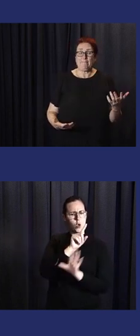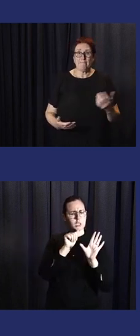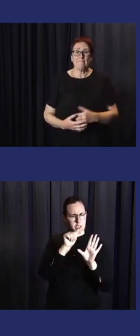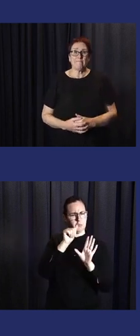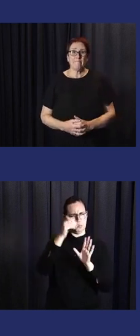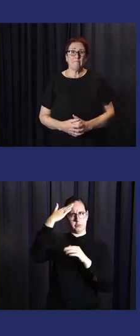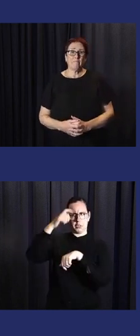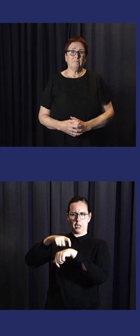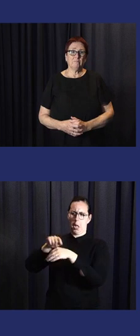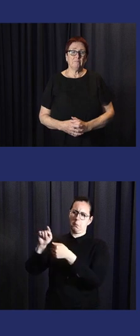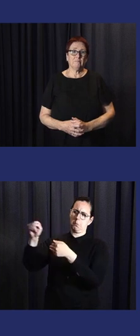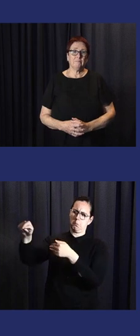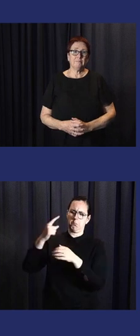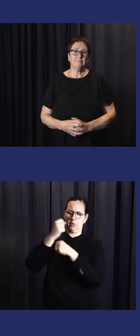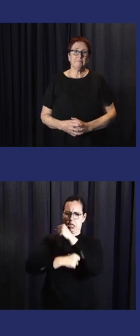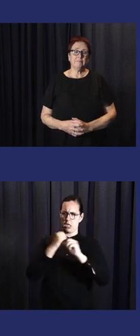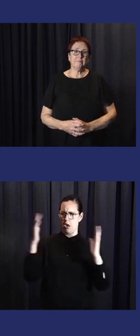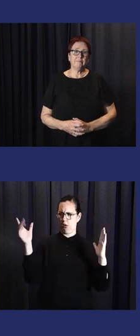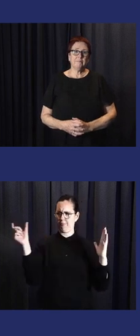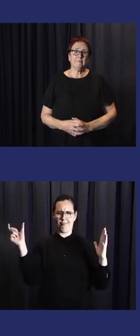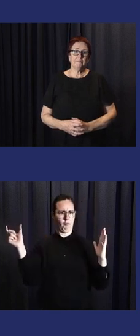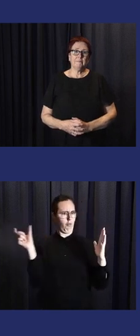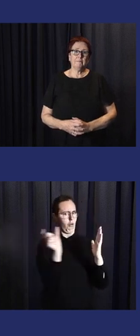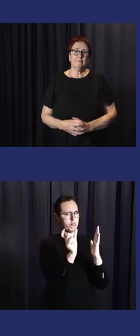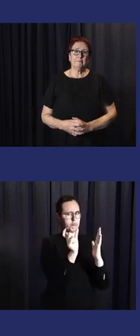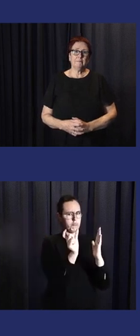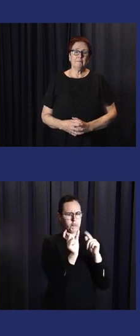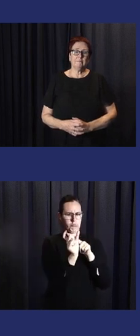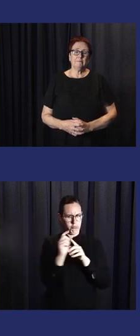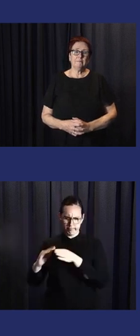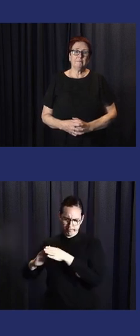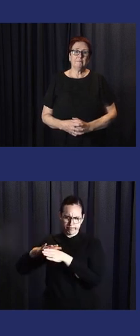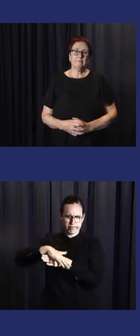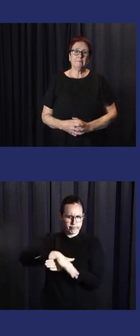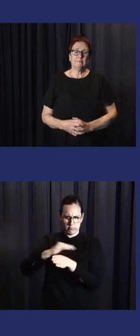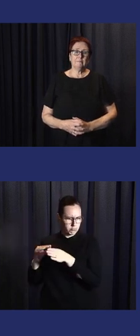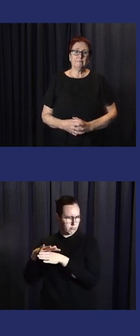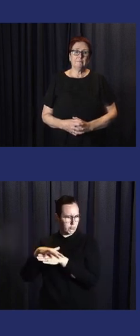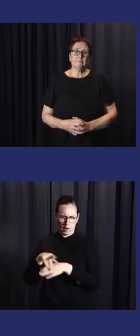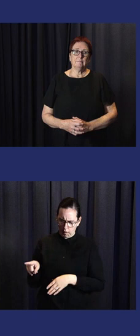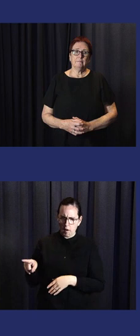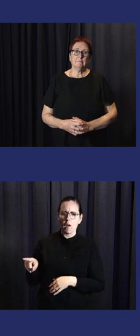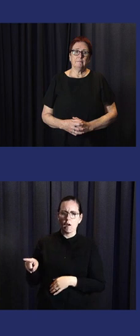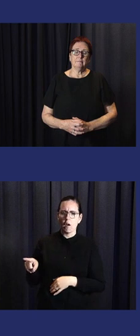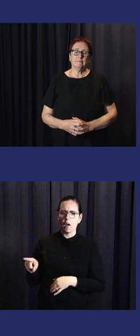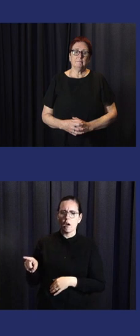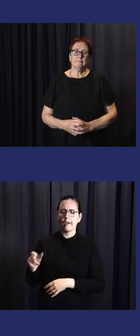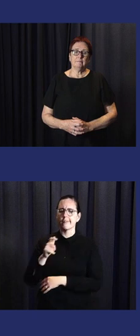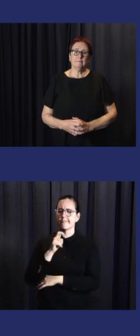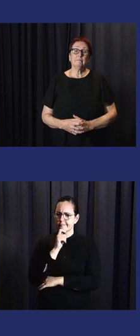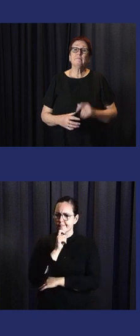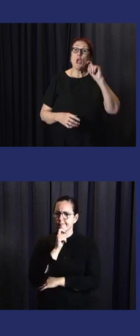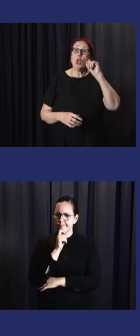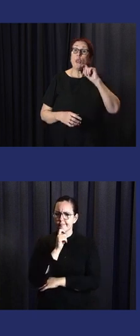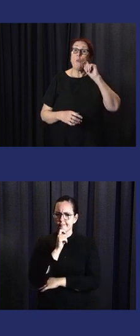and 2016. And the effect, time is twice